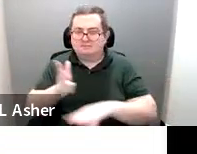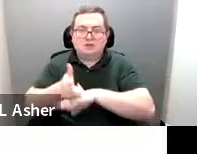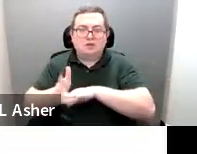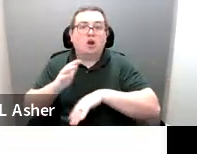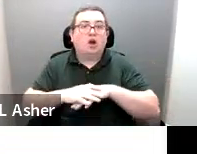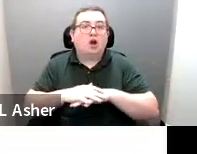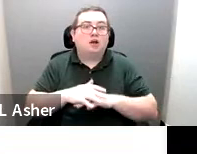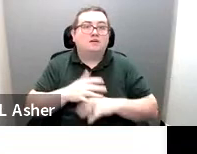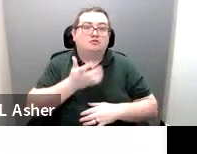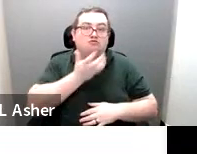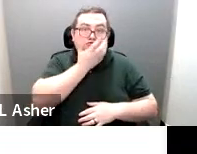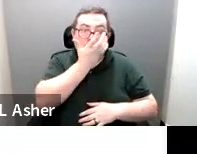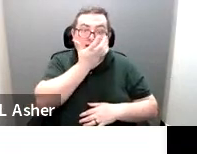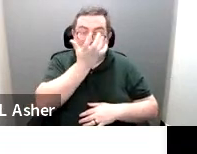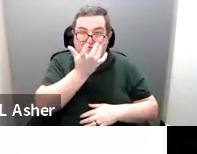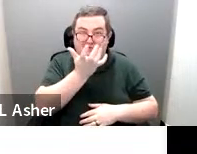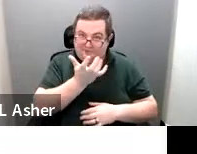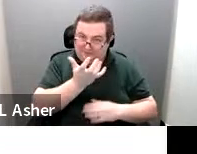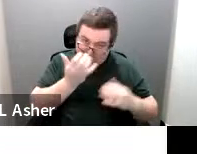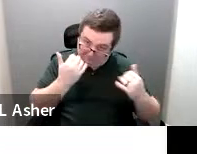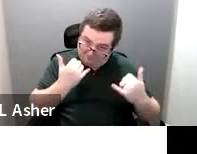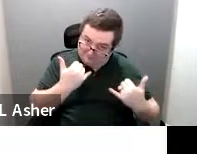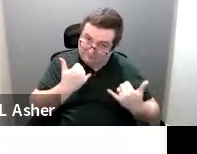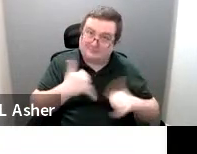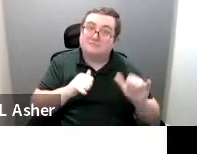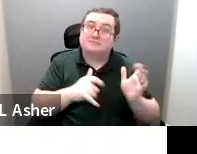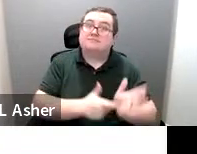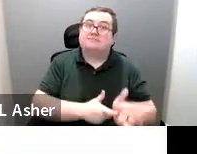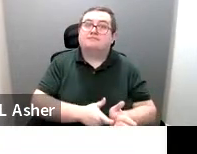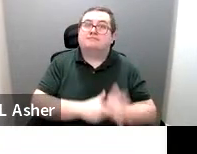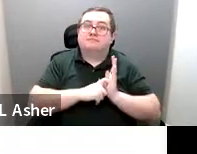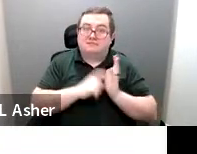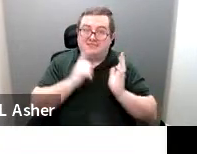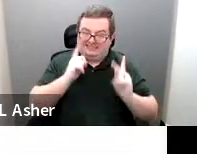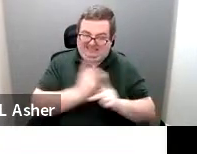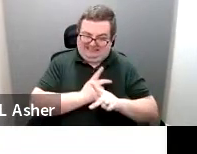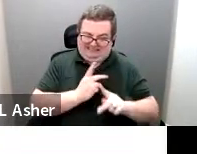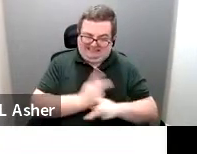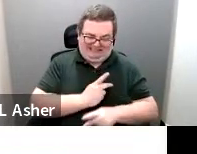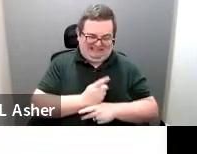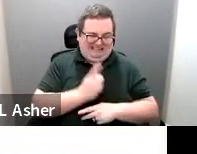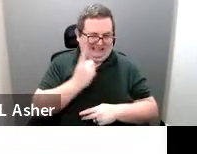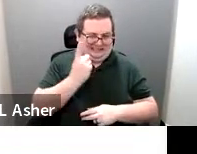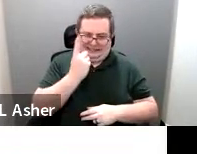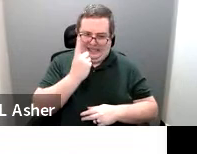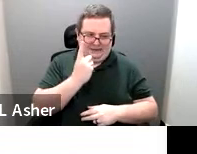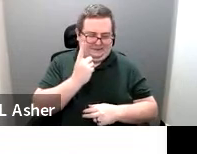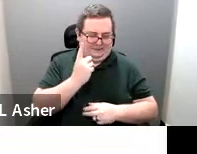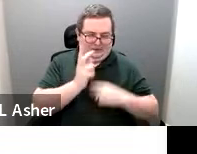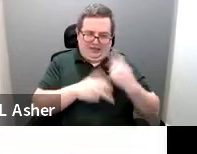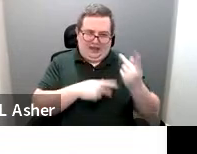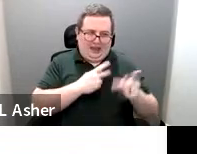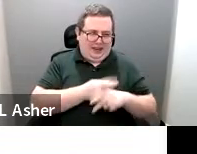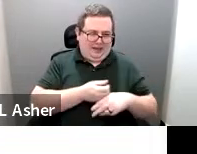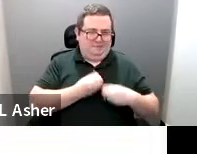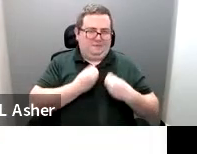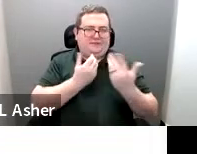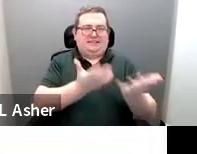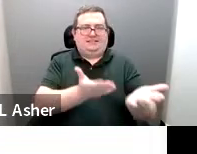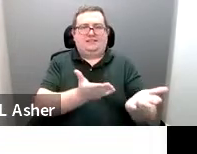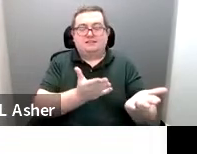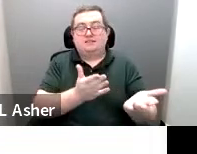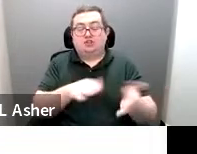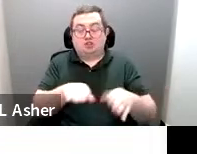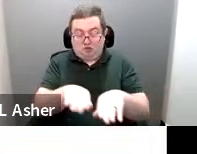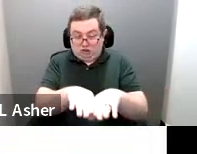the grass, you're still going to need to figure out some way to make it that the